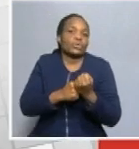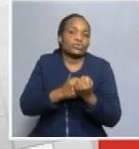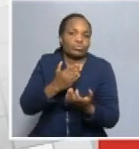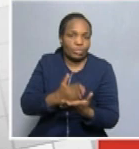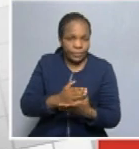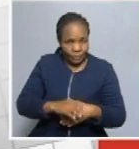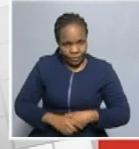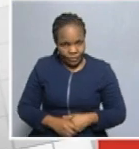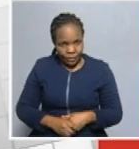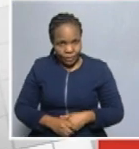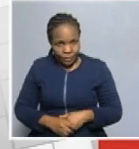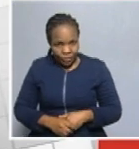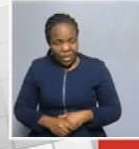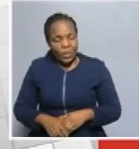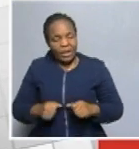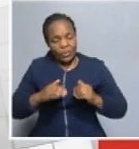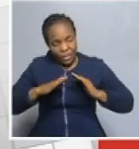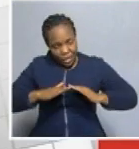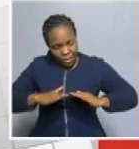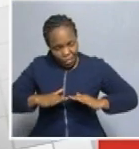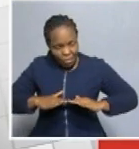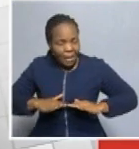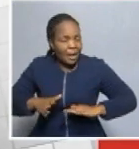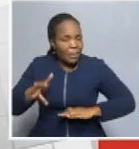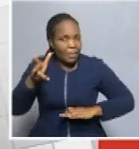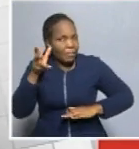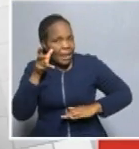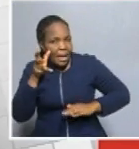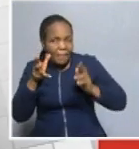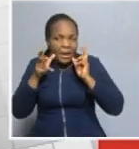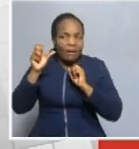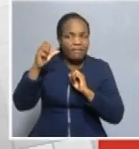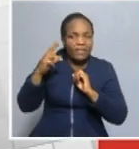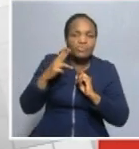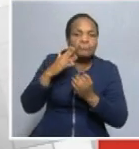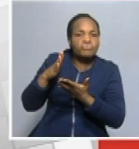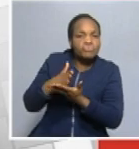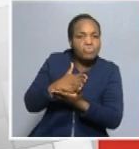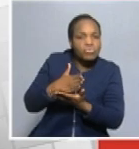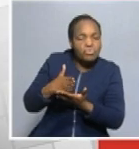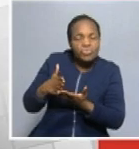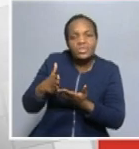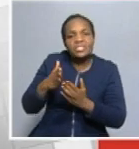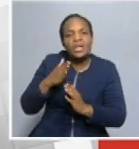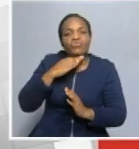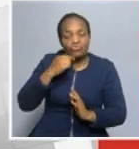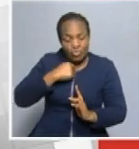celebrate the living through acts of kindness, listening to people around you by sharing some of yourself.